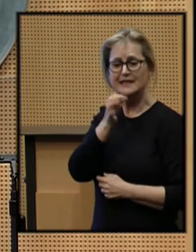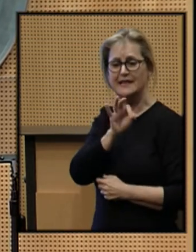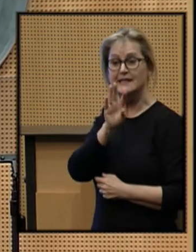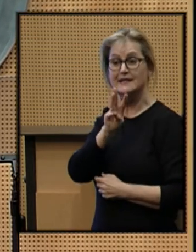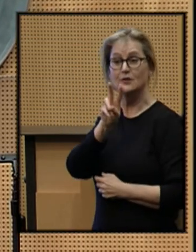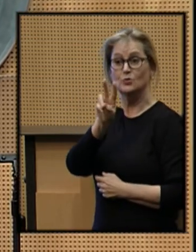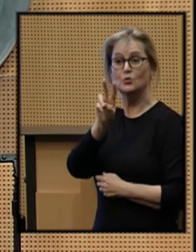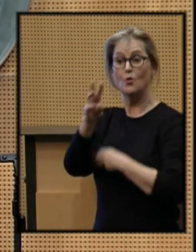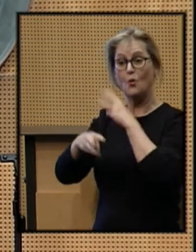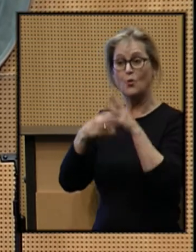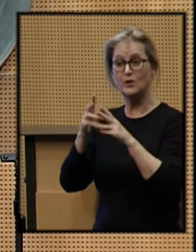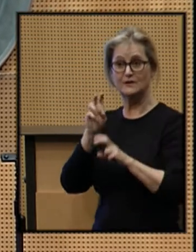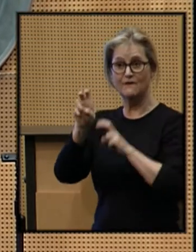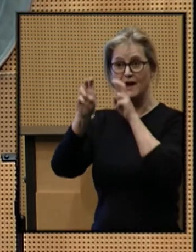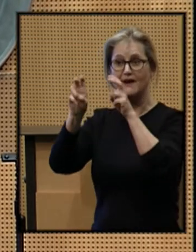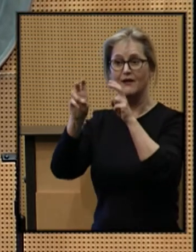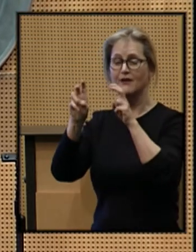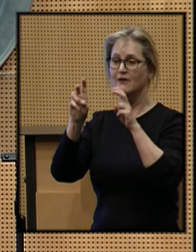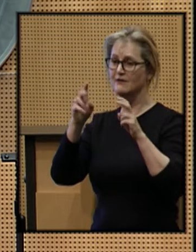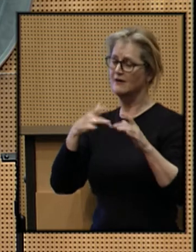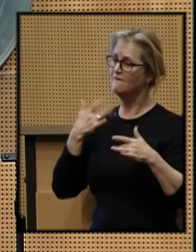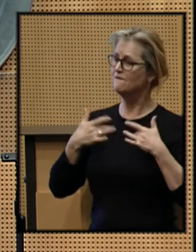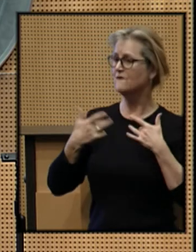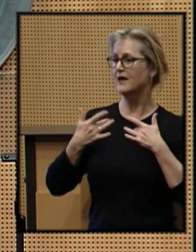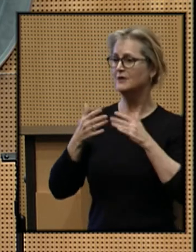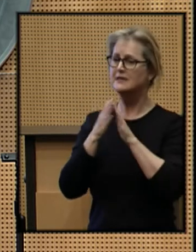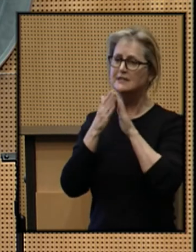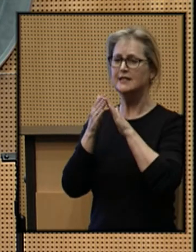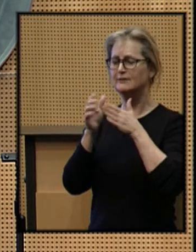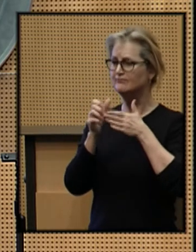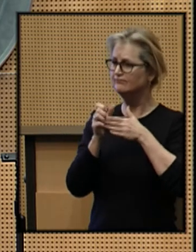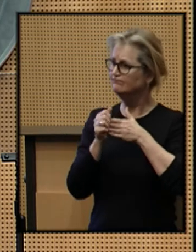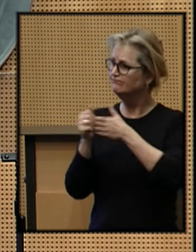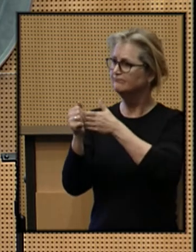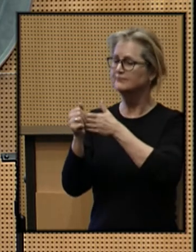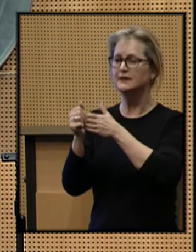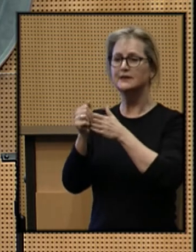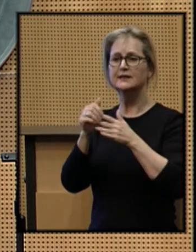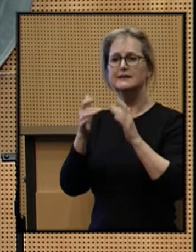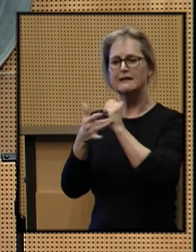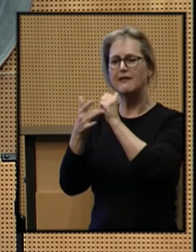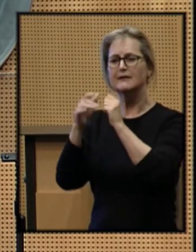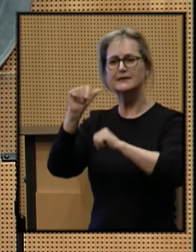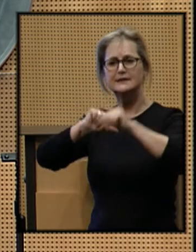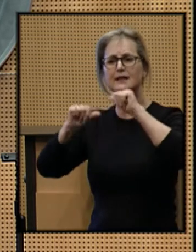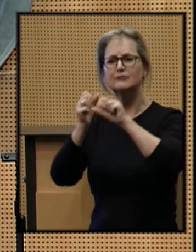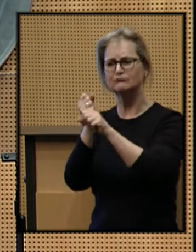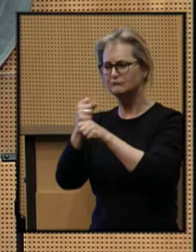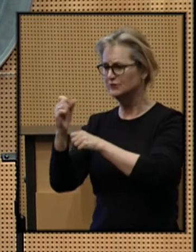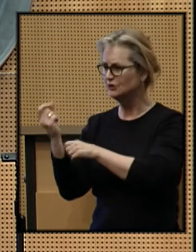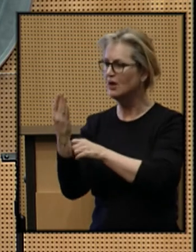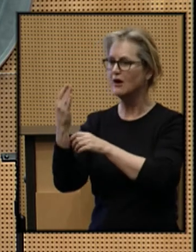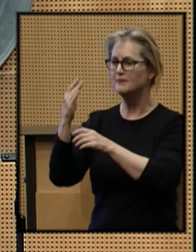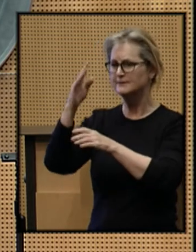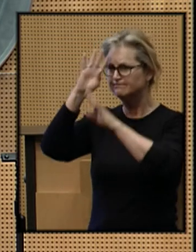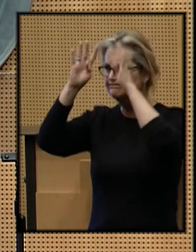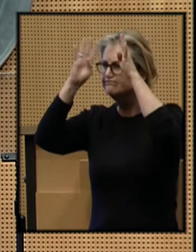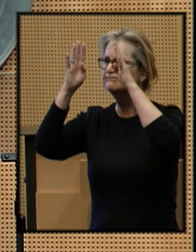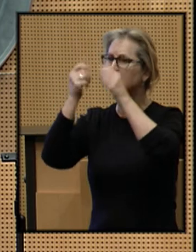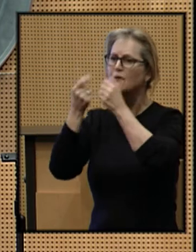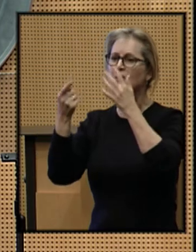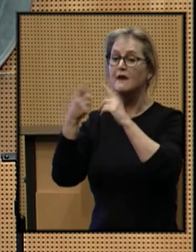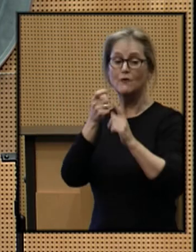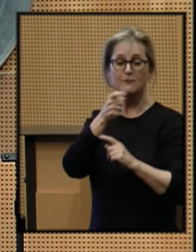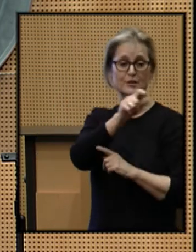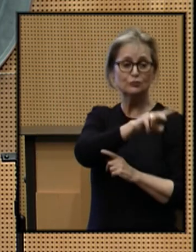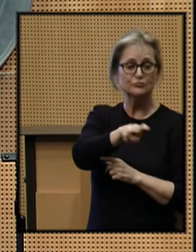World's Fair, a vibrant city driven by technology and science, creating jobs and innovation and everything from